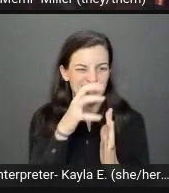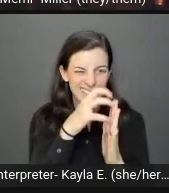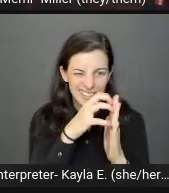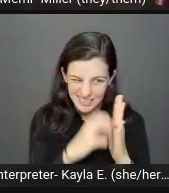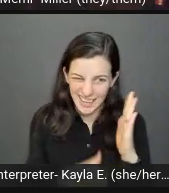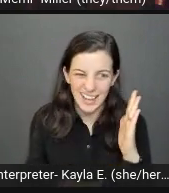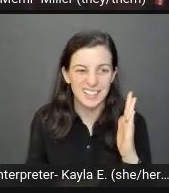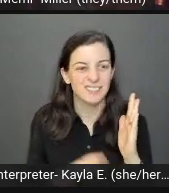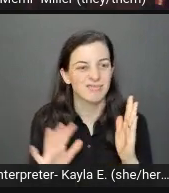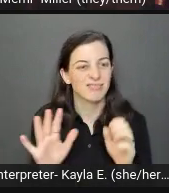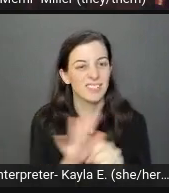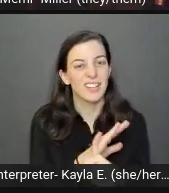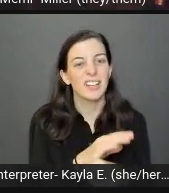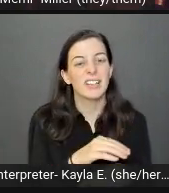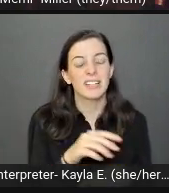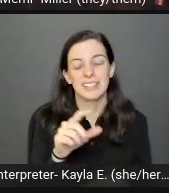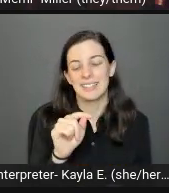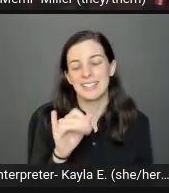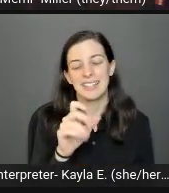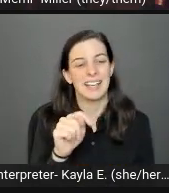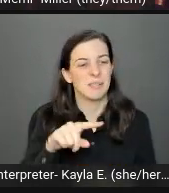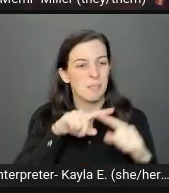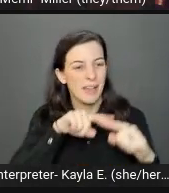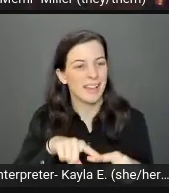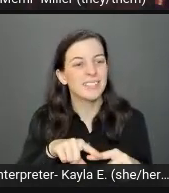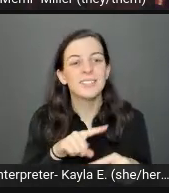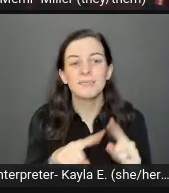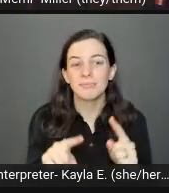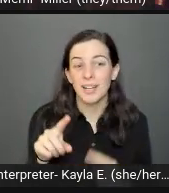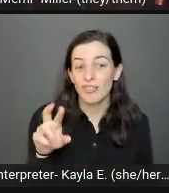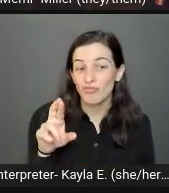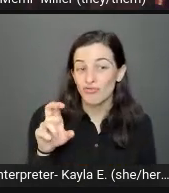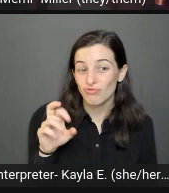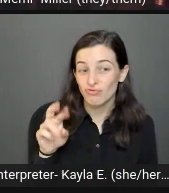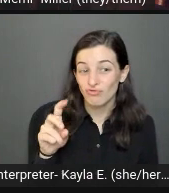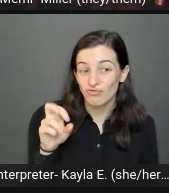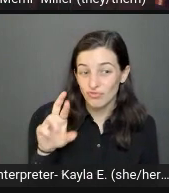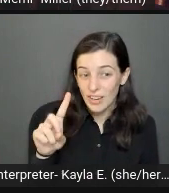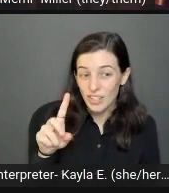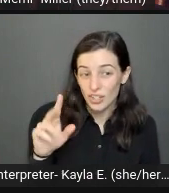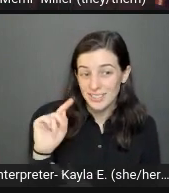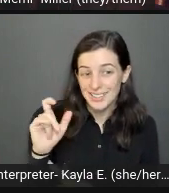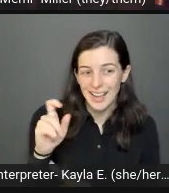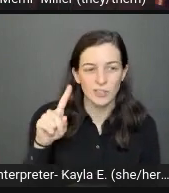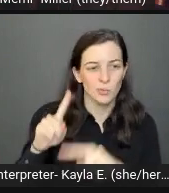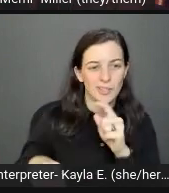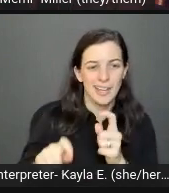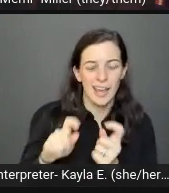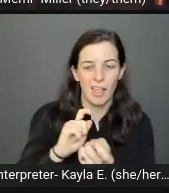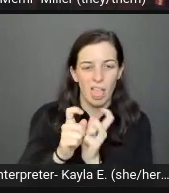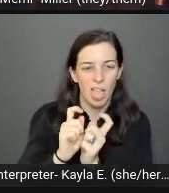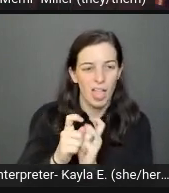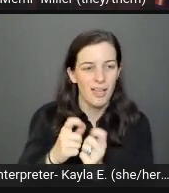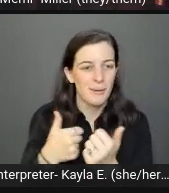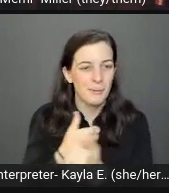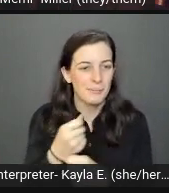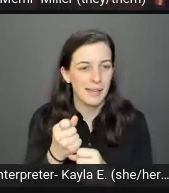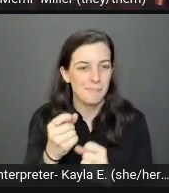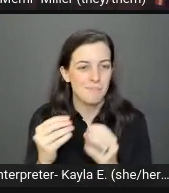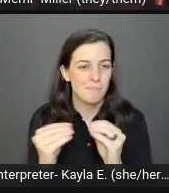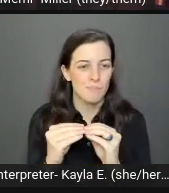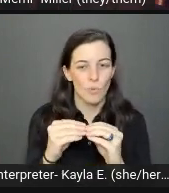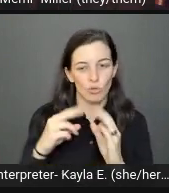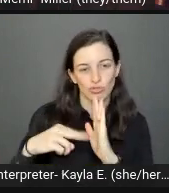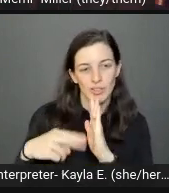Unlike standard text, rendered text on images can't be programmatically adjusted to become more readable. And often it's using a script or display